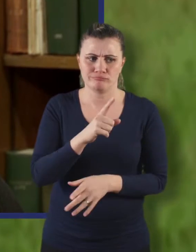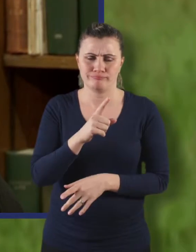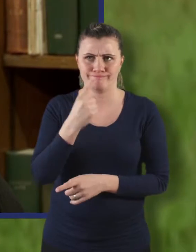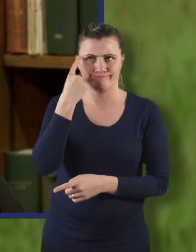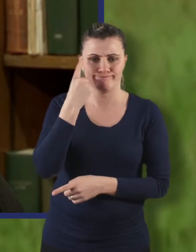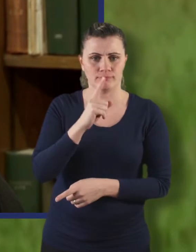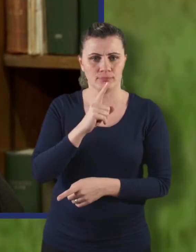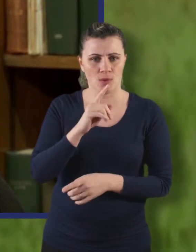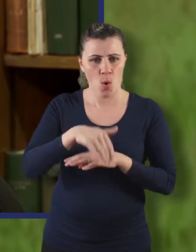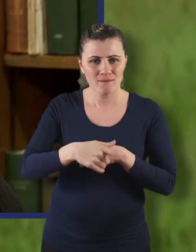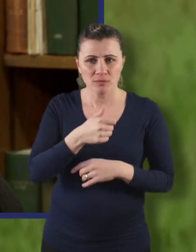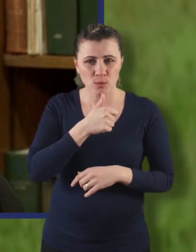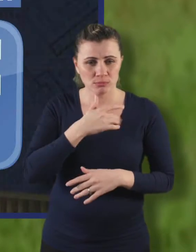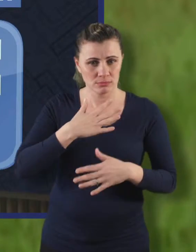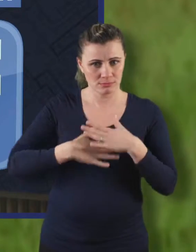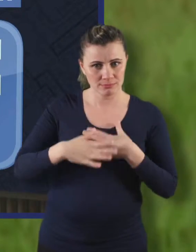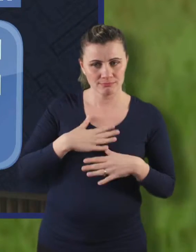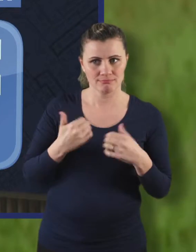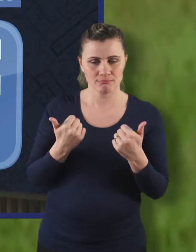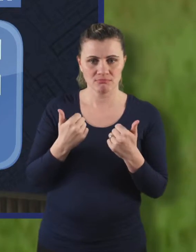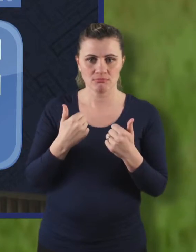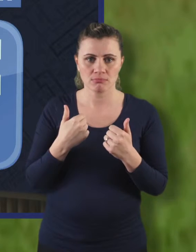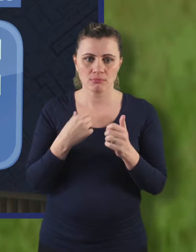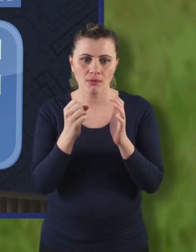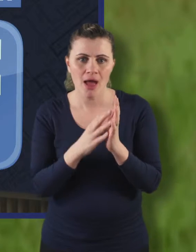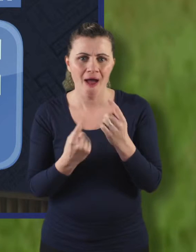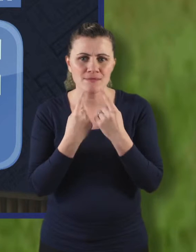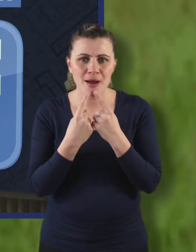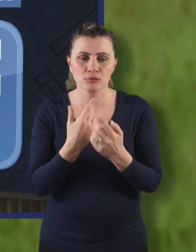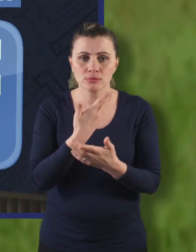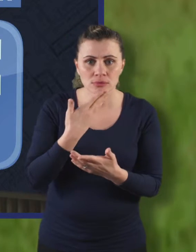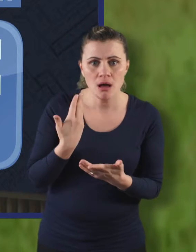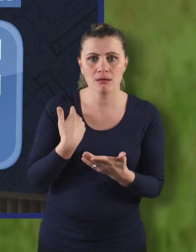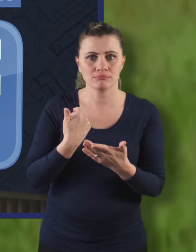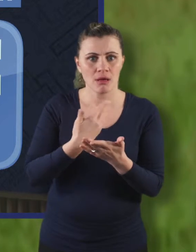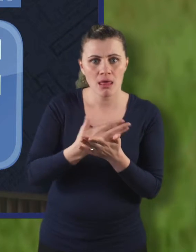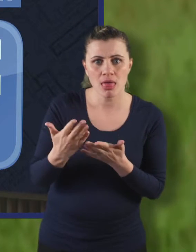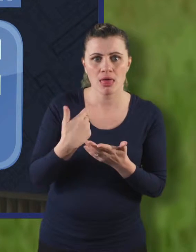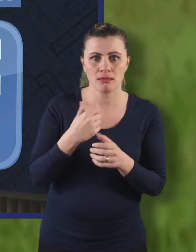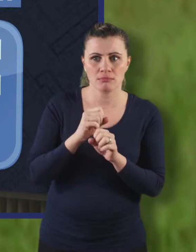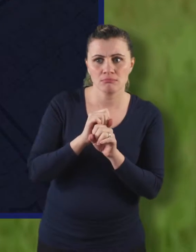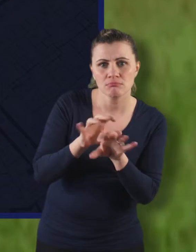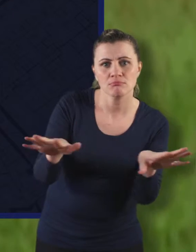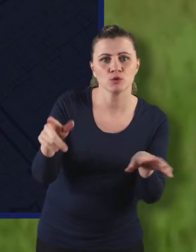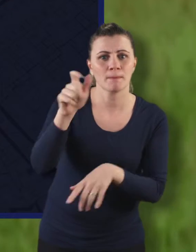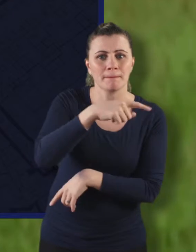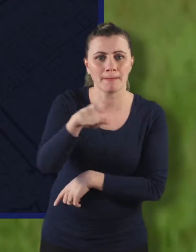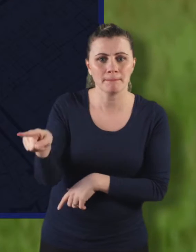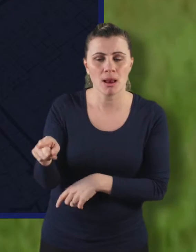to be seen by many people. It's important to remember that sharing too much and anything that is controversial can of course be dangerous.